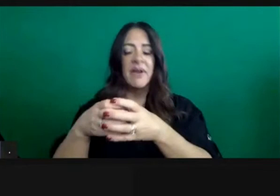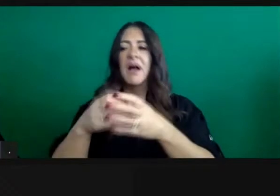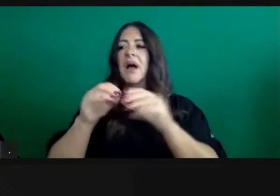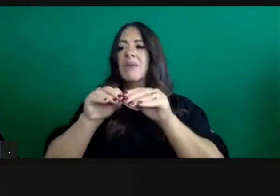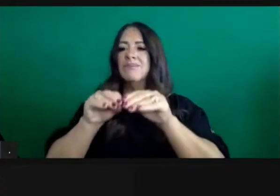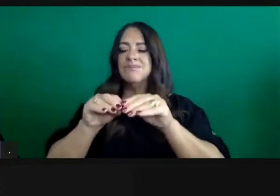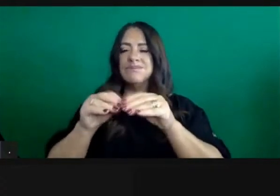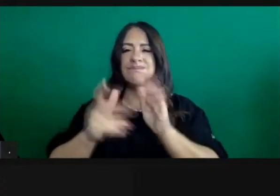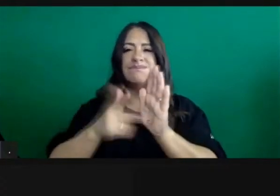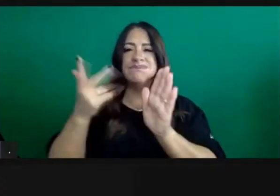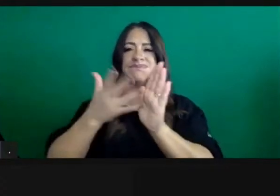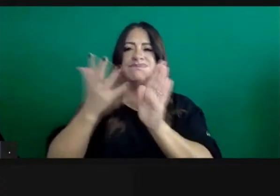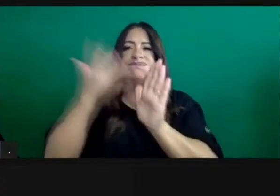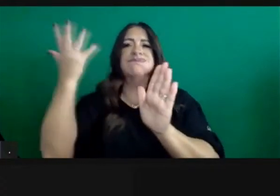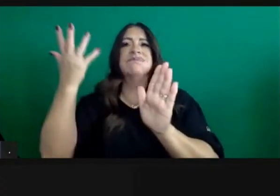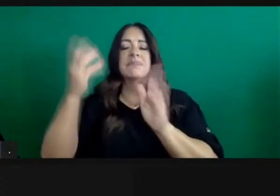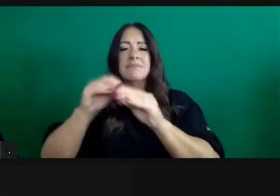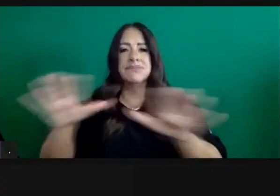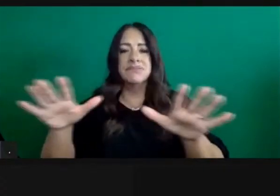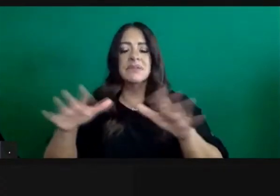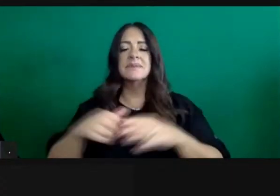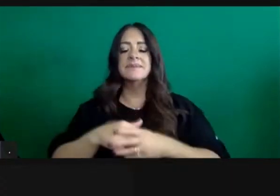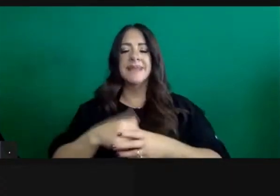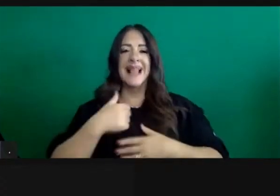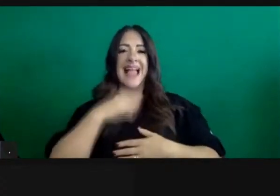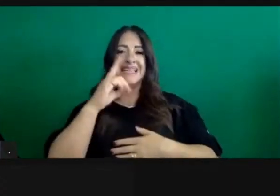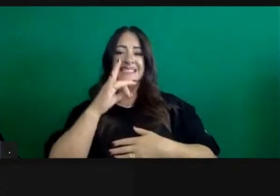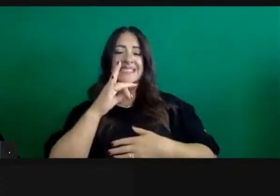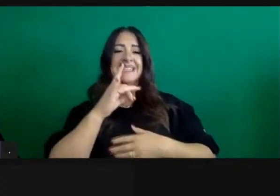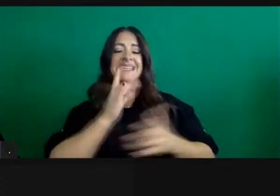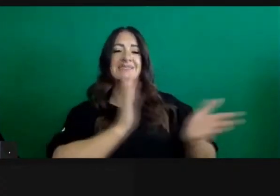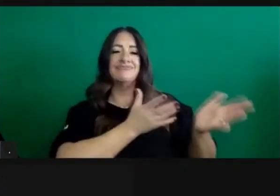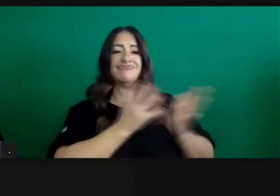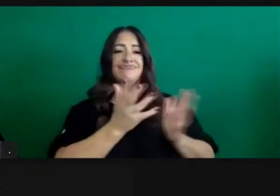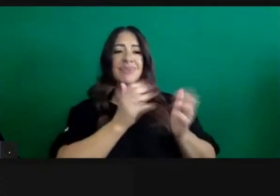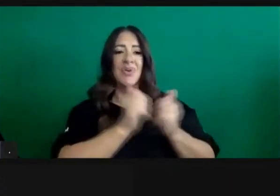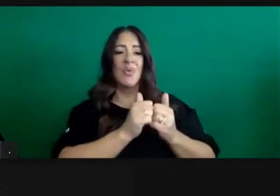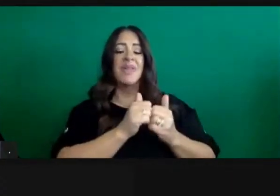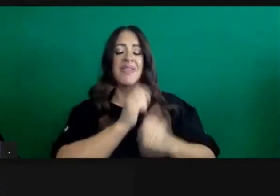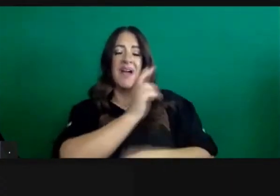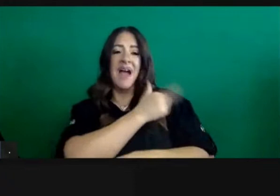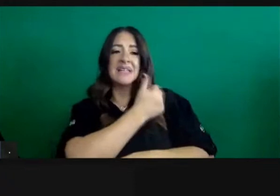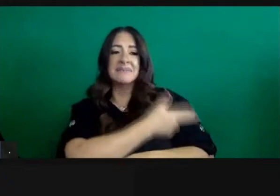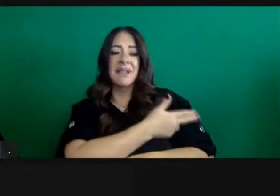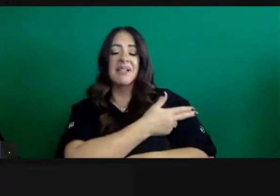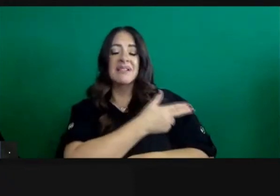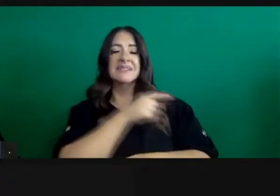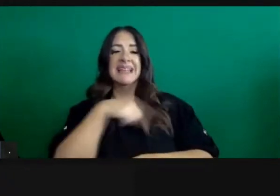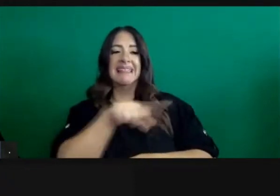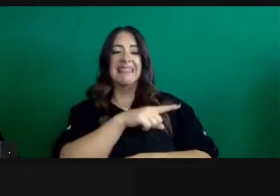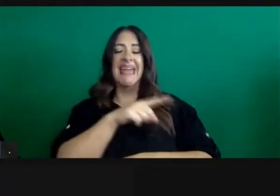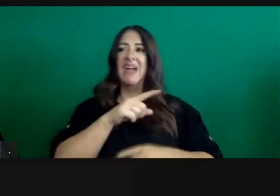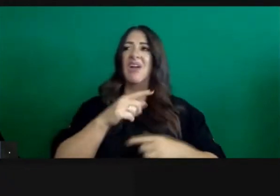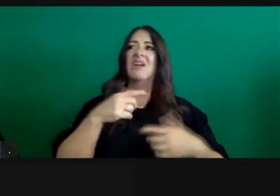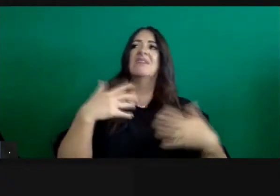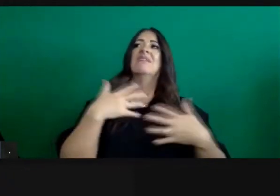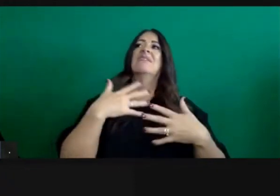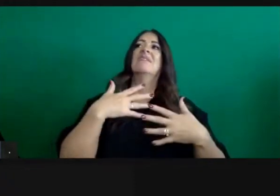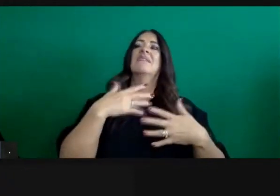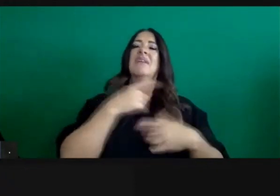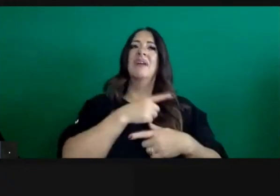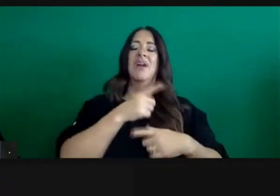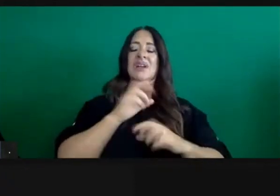many of the hospital leaders that I've talked to in Southern California are bracing for exactly that. A significant surge,